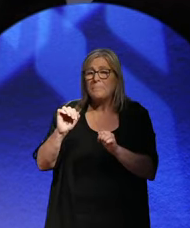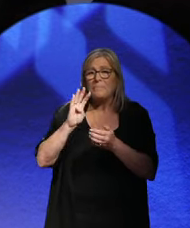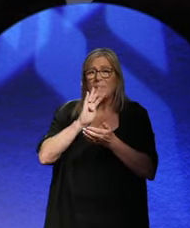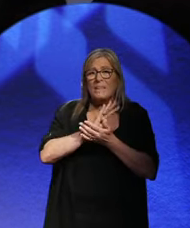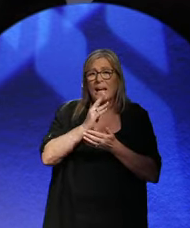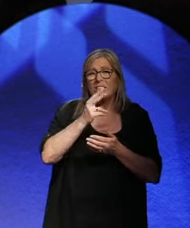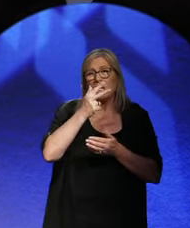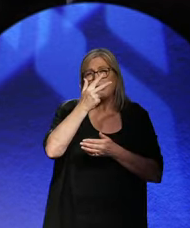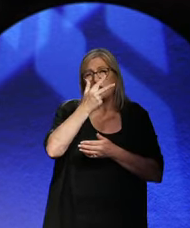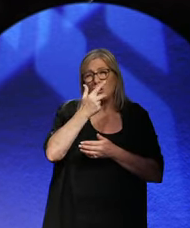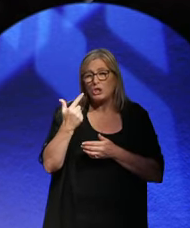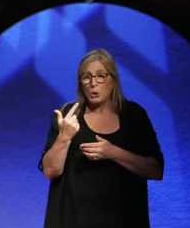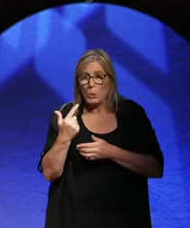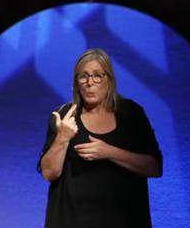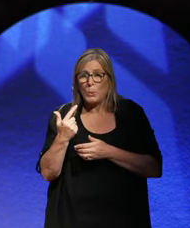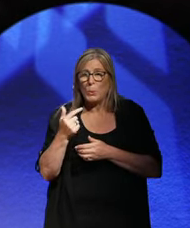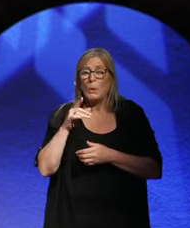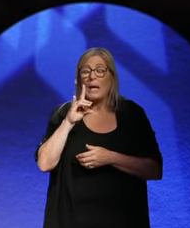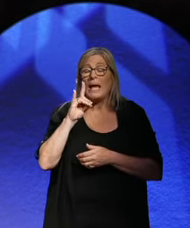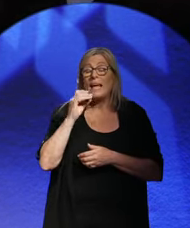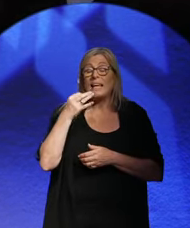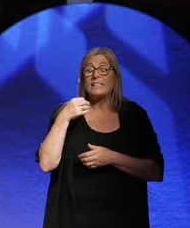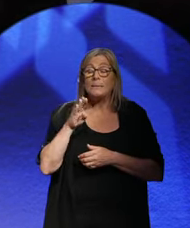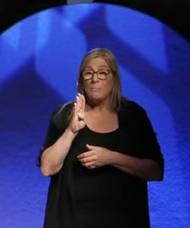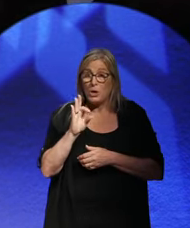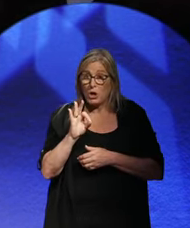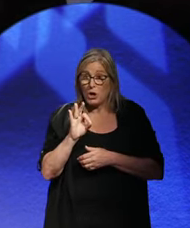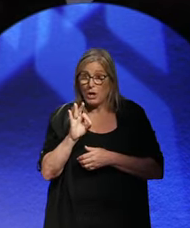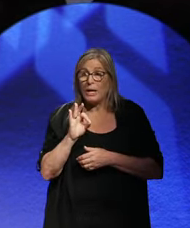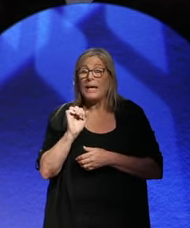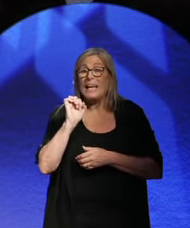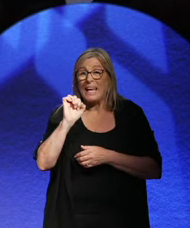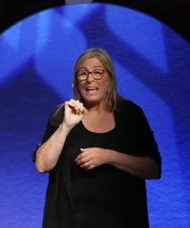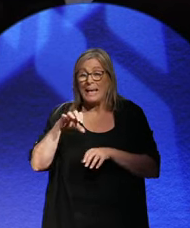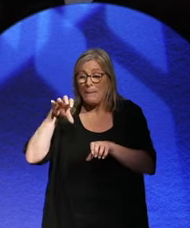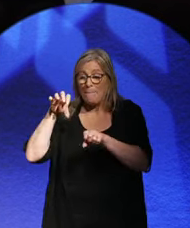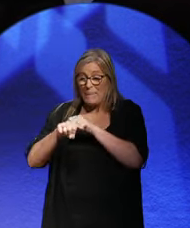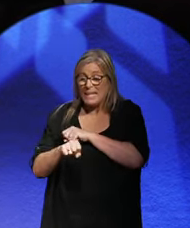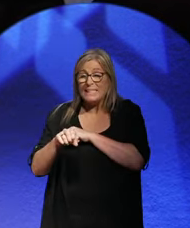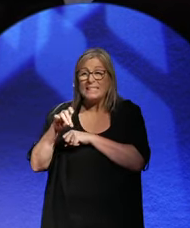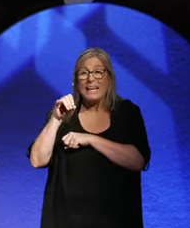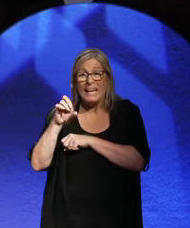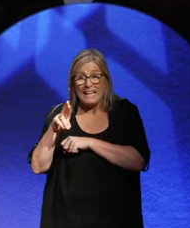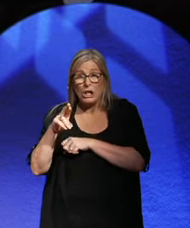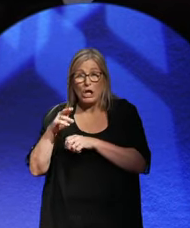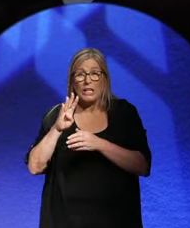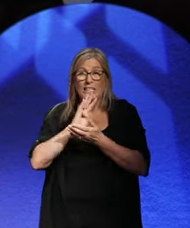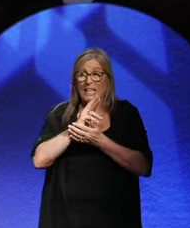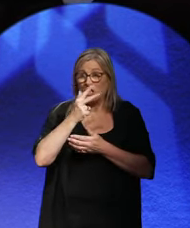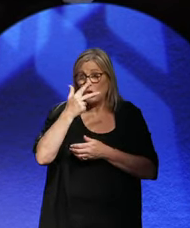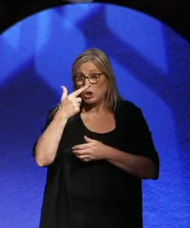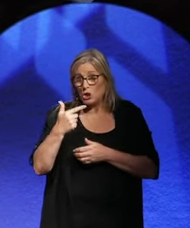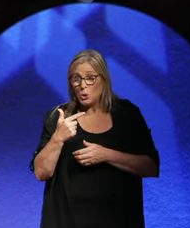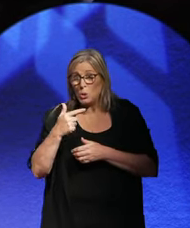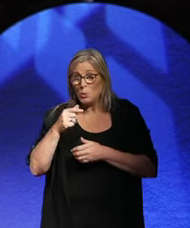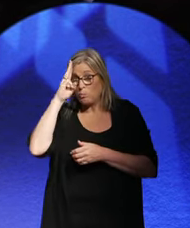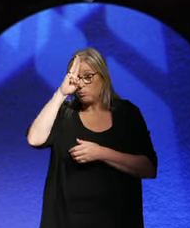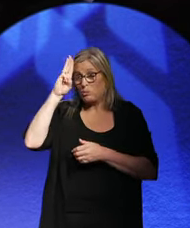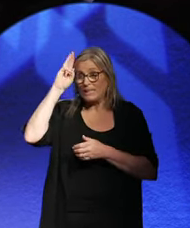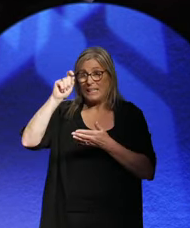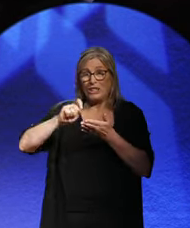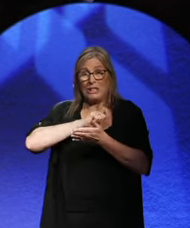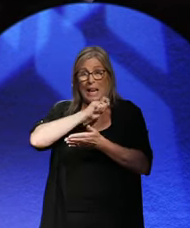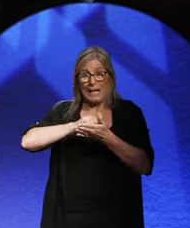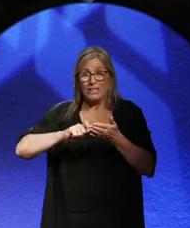1932. Hindenburg beats Hitler in the 1932 presidential election. He